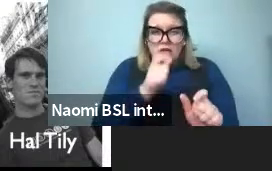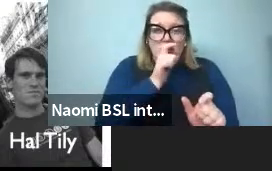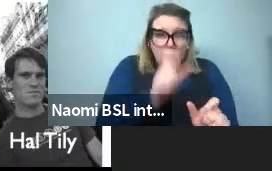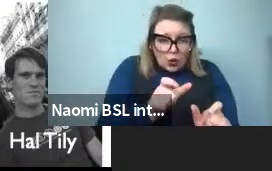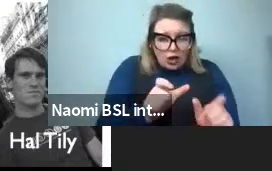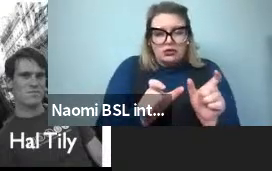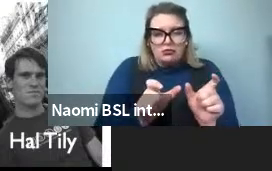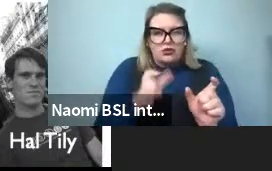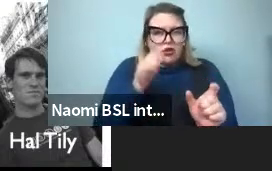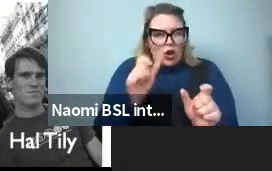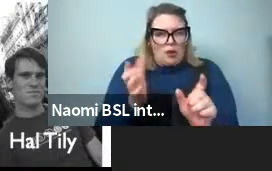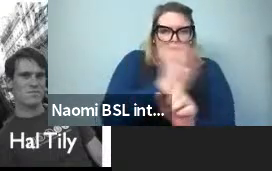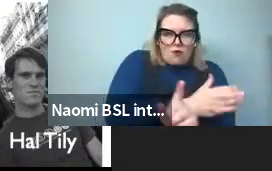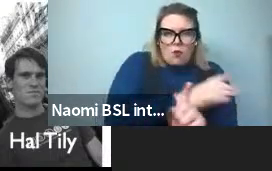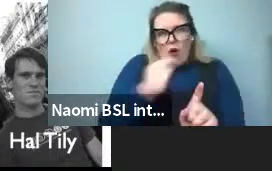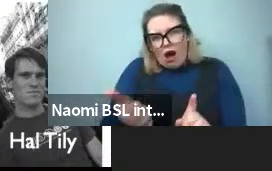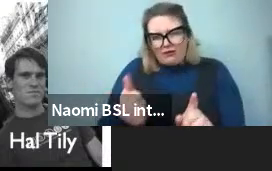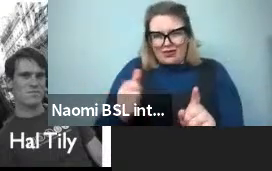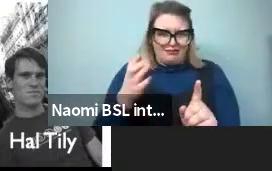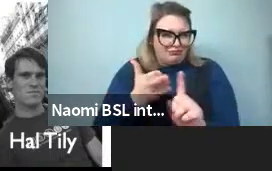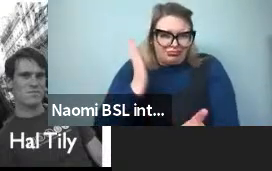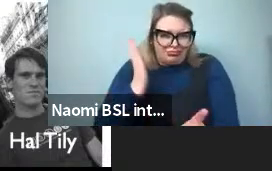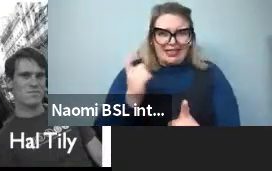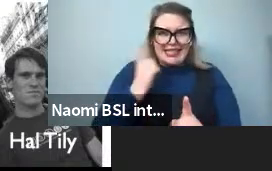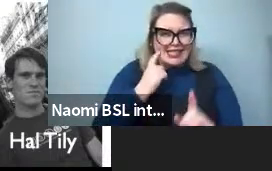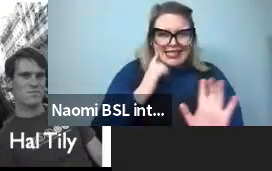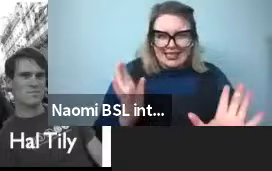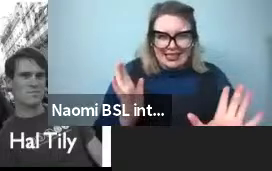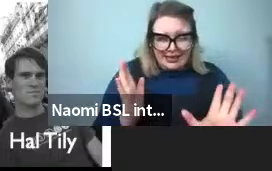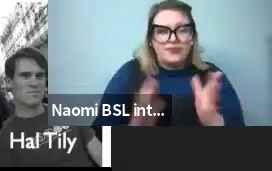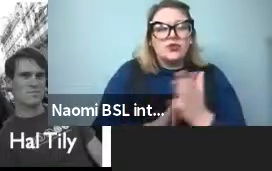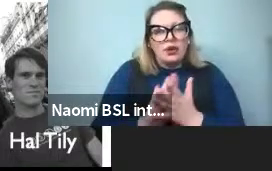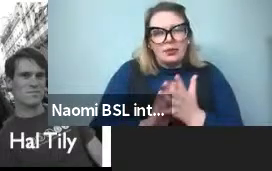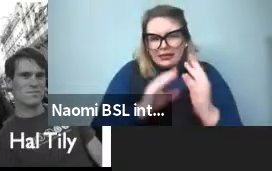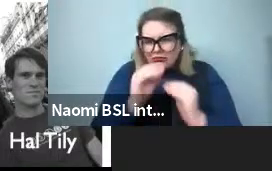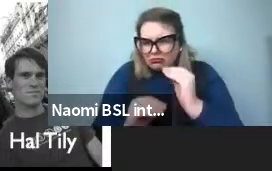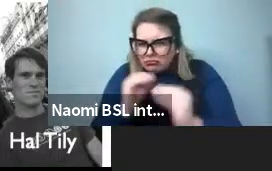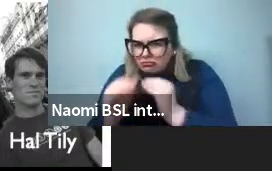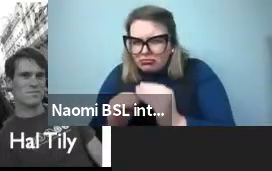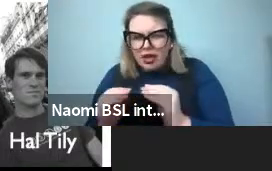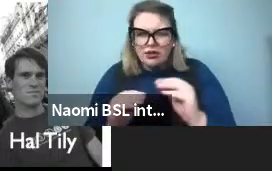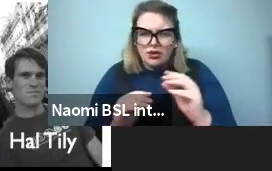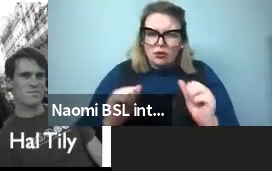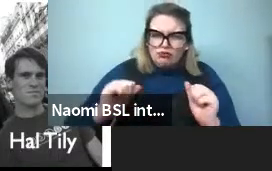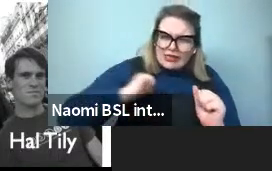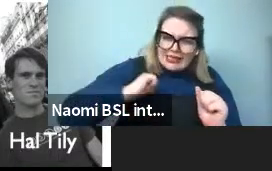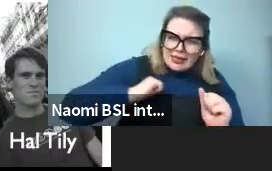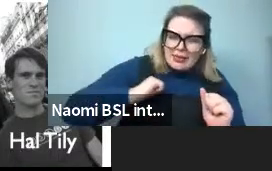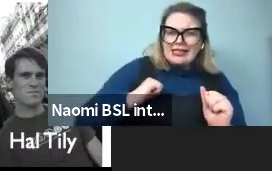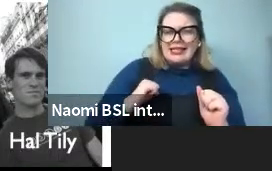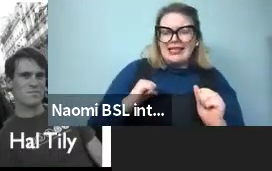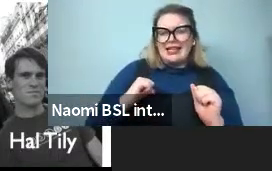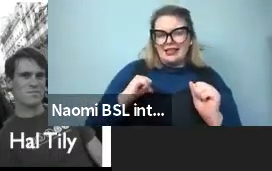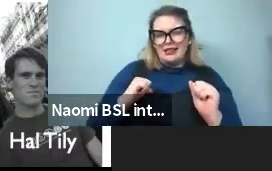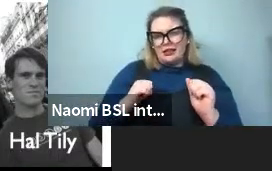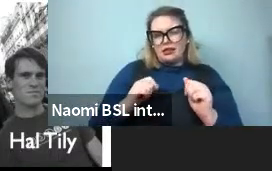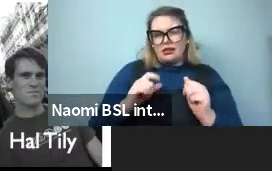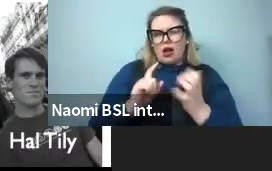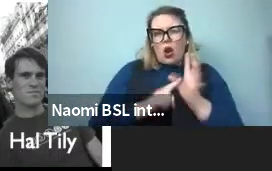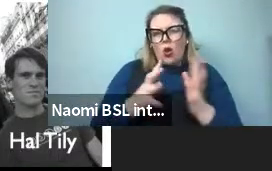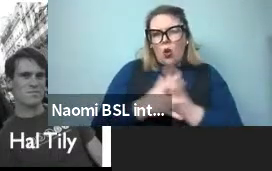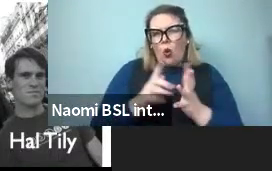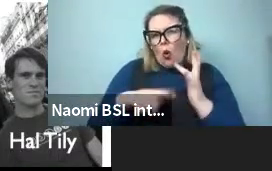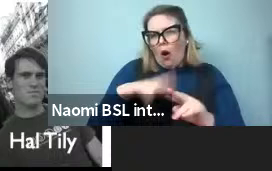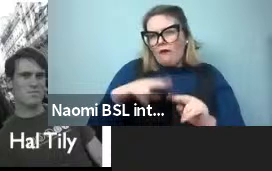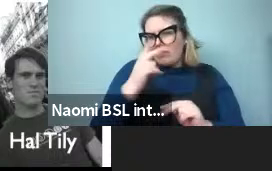Steve did was look at predictability, negative log probability, and just very simple notion of